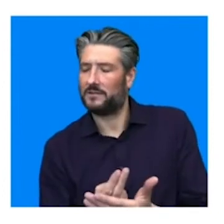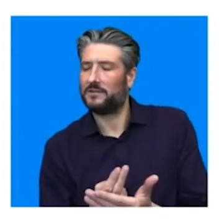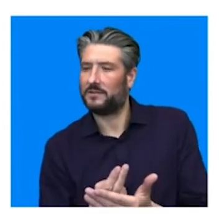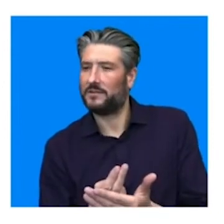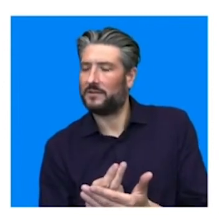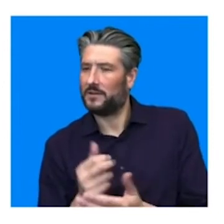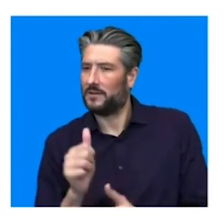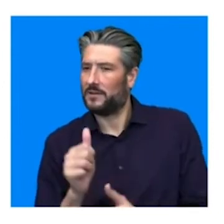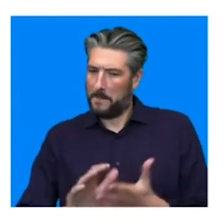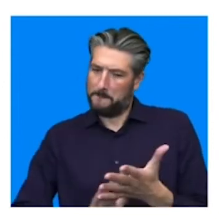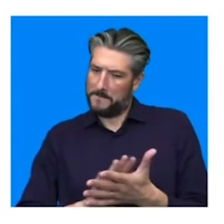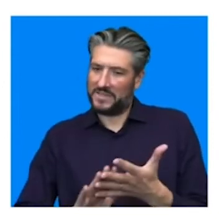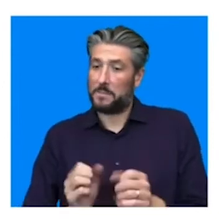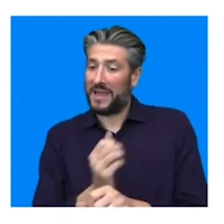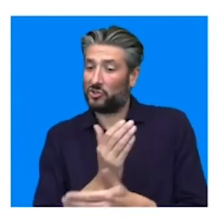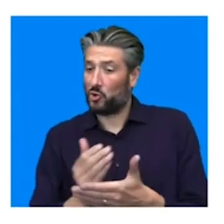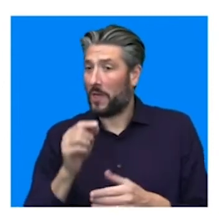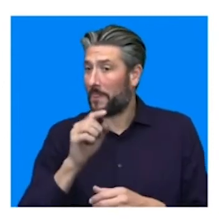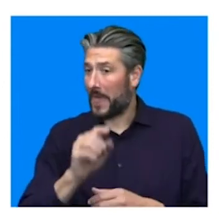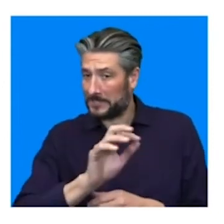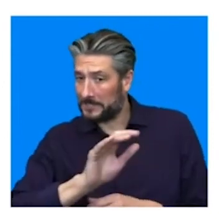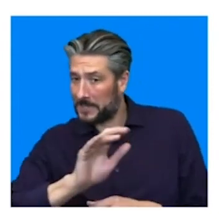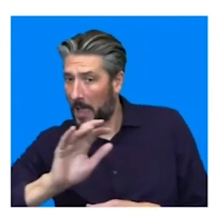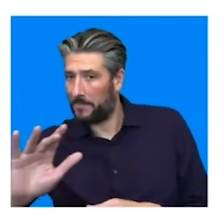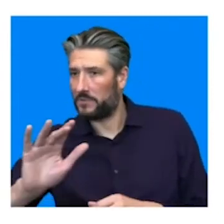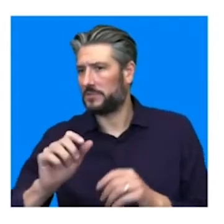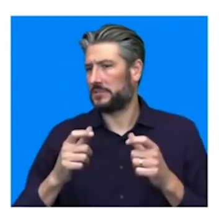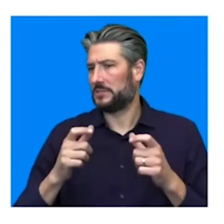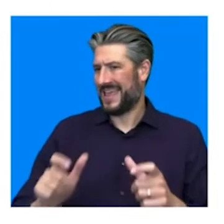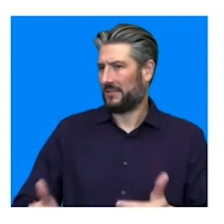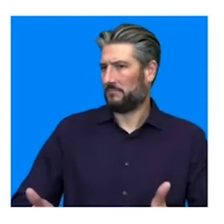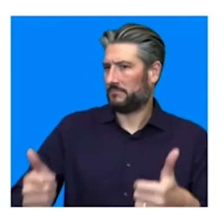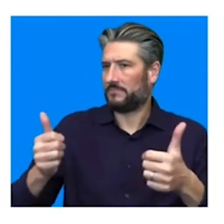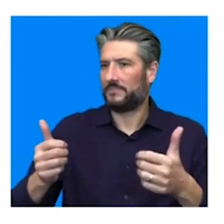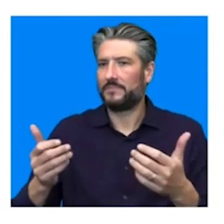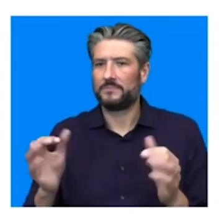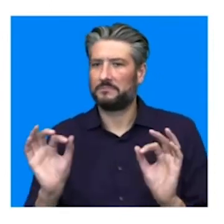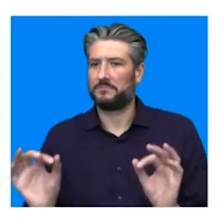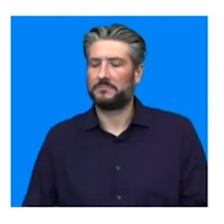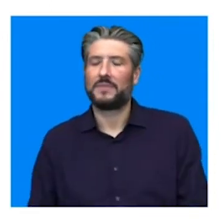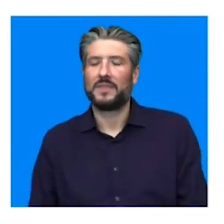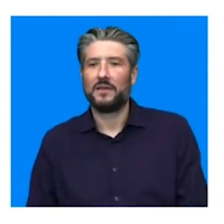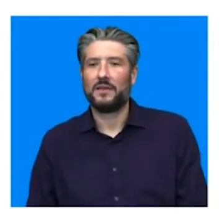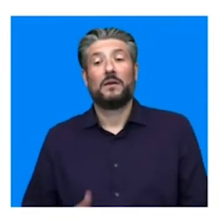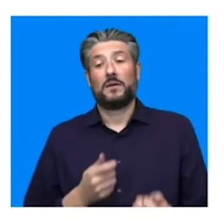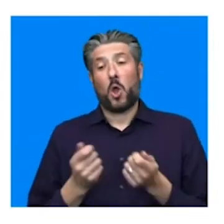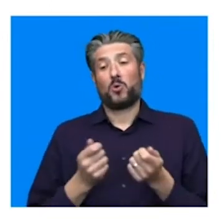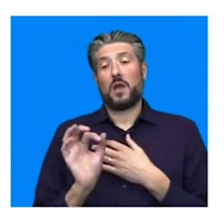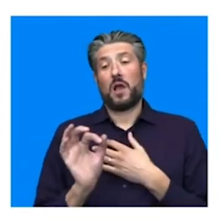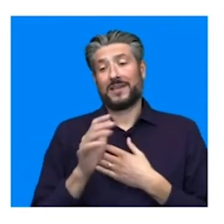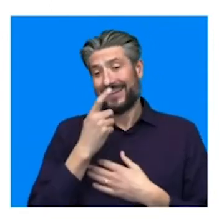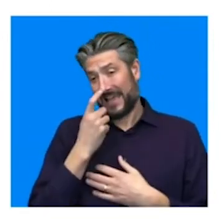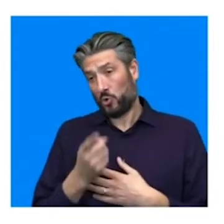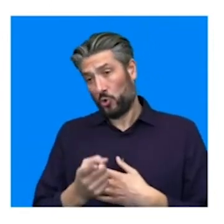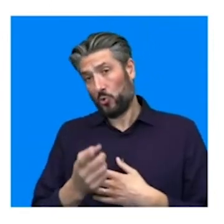perform according to the style that they have. And could you envisage in the future kind of